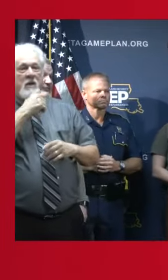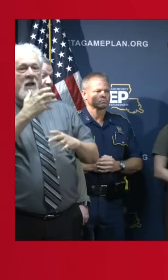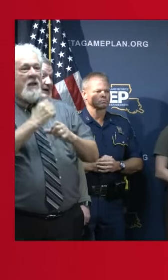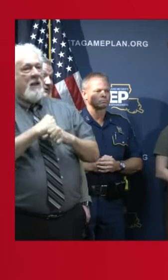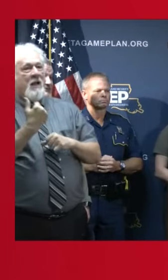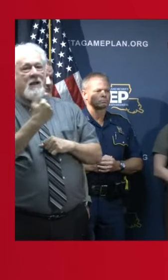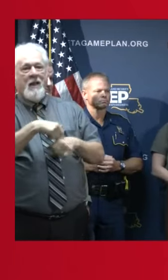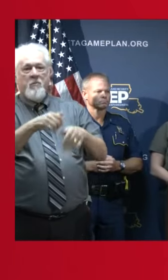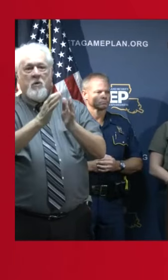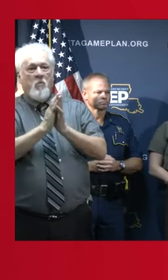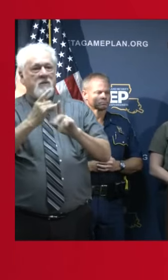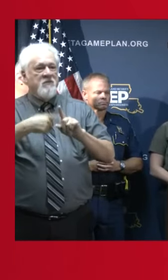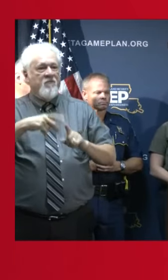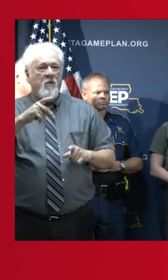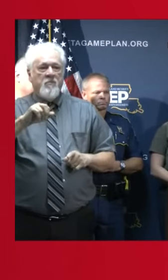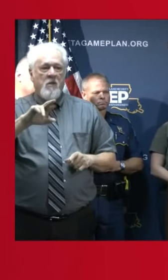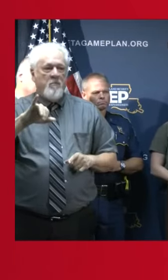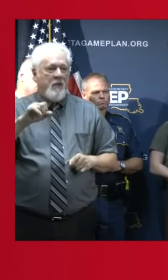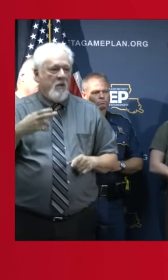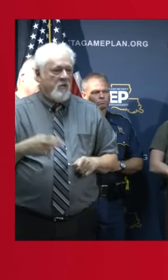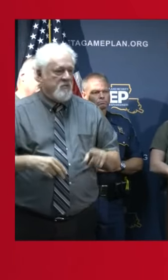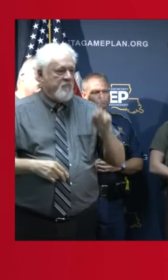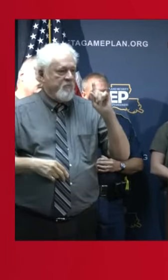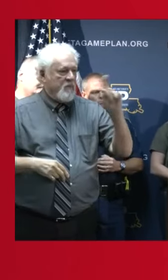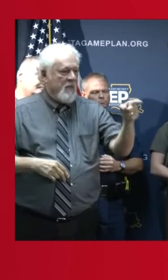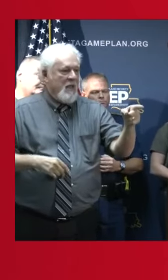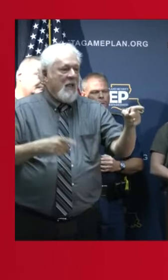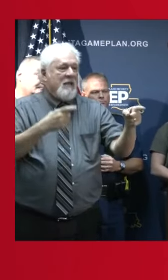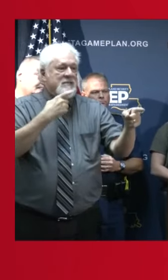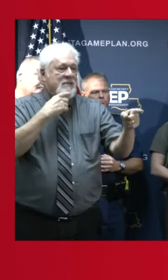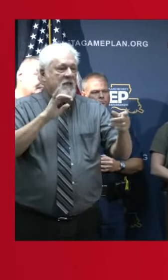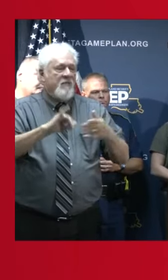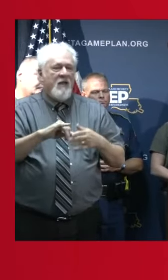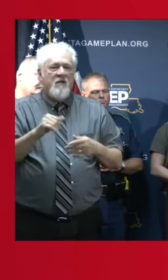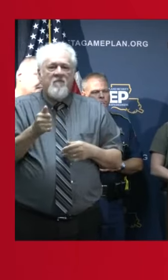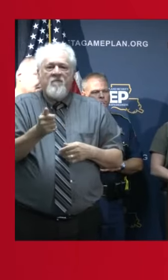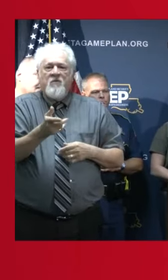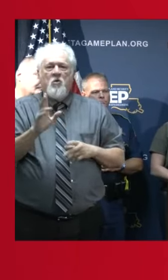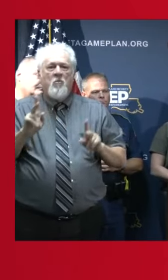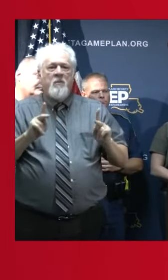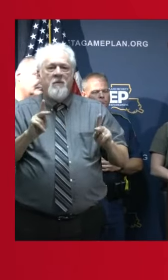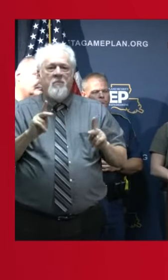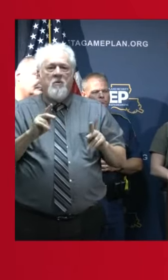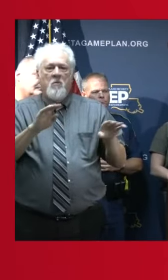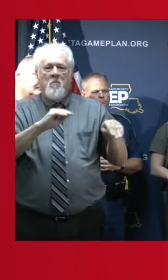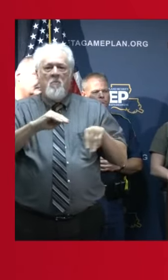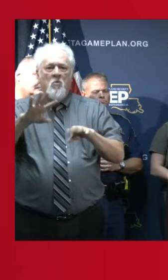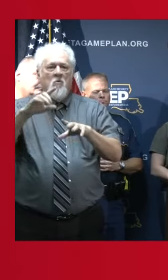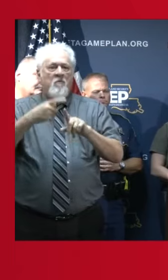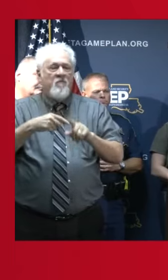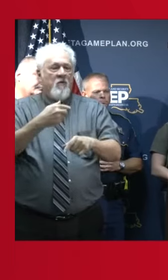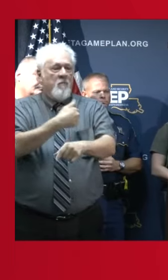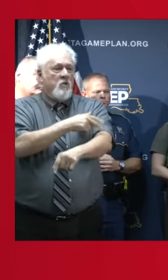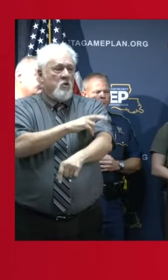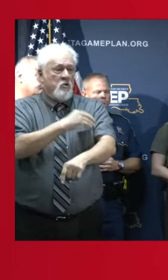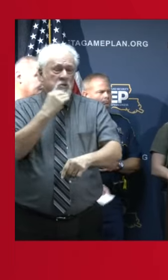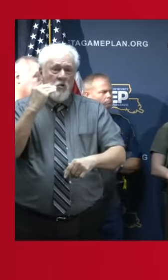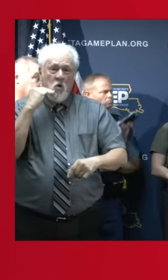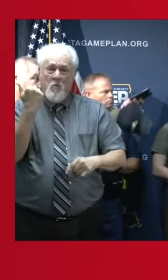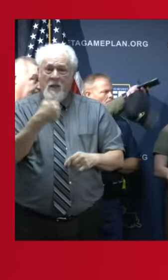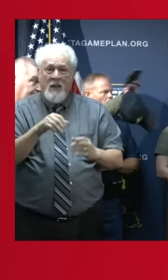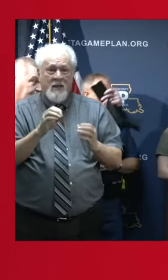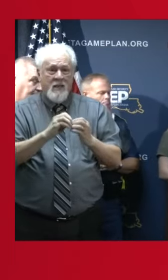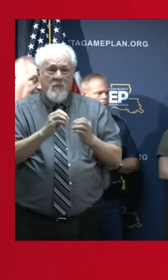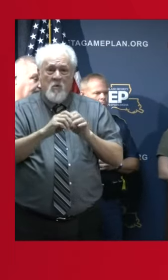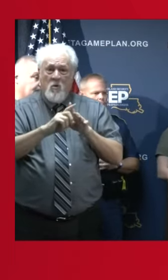requests from a parish. Yep. Yesterday you told us that there were just a handful of people relocated from nursing homes. Have there been any more